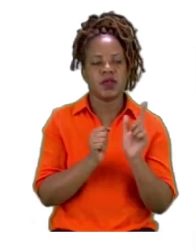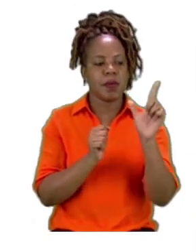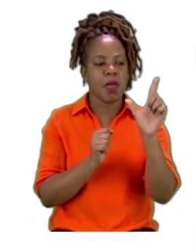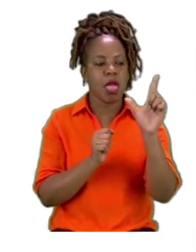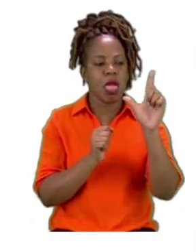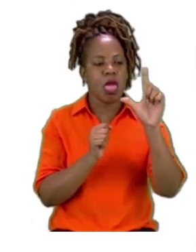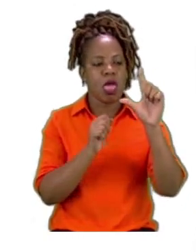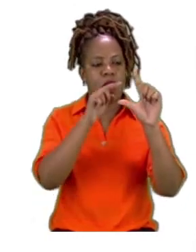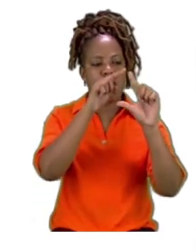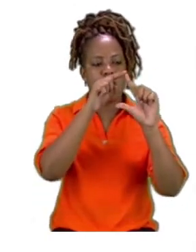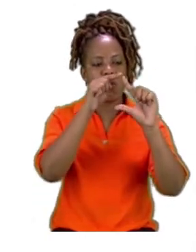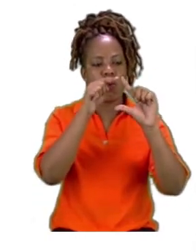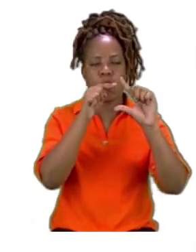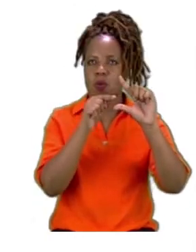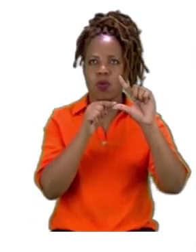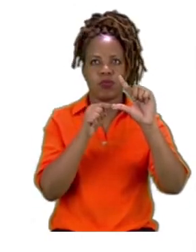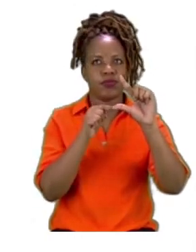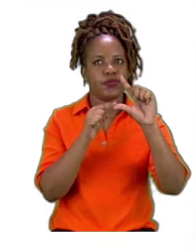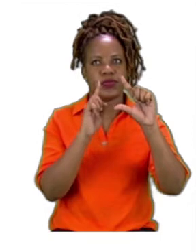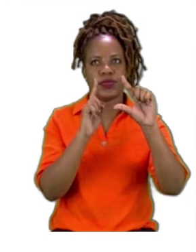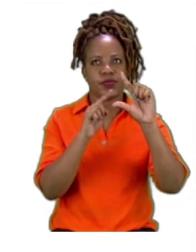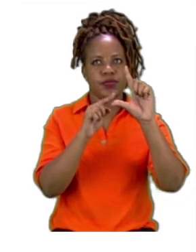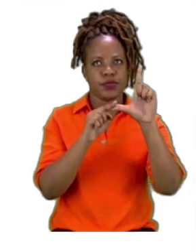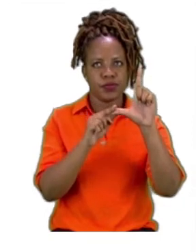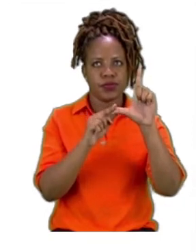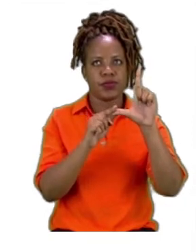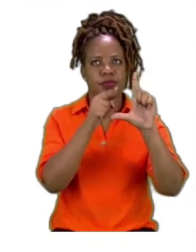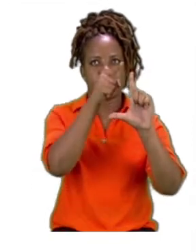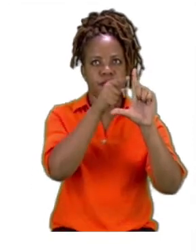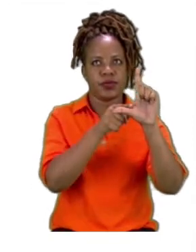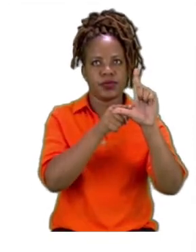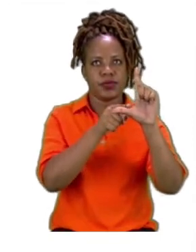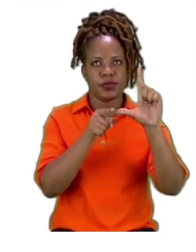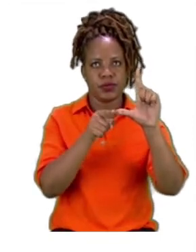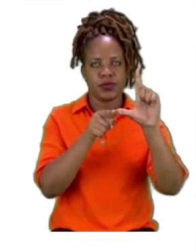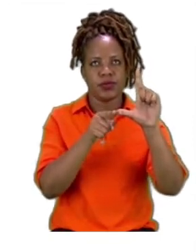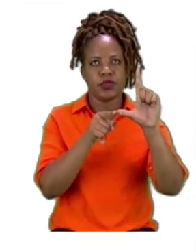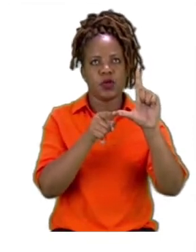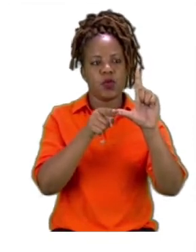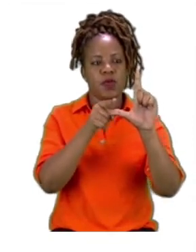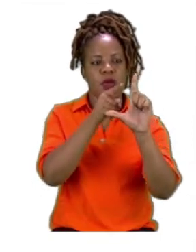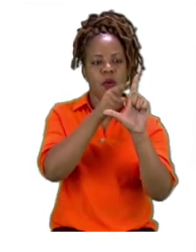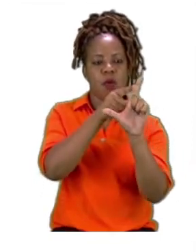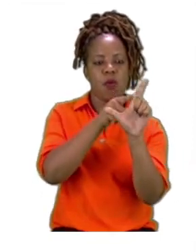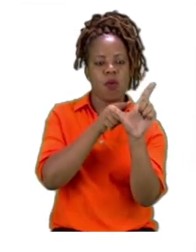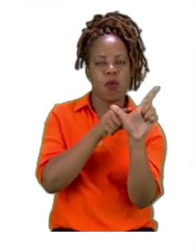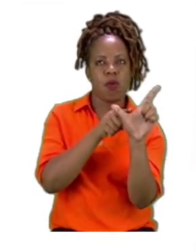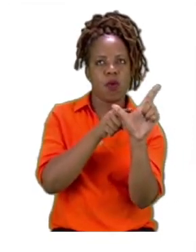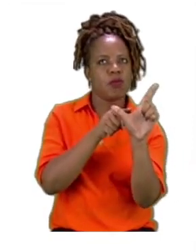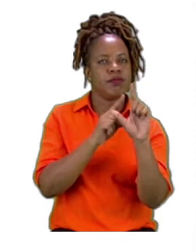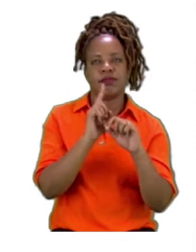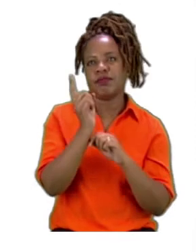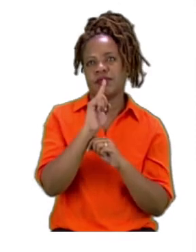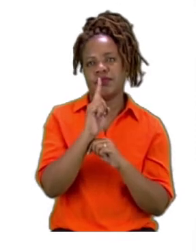Or if it is protruding outside, it is also not a right angle. After that, you're